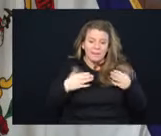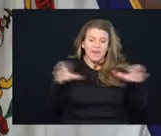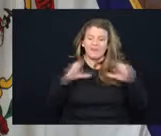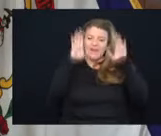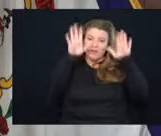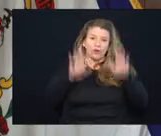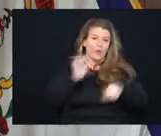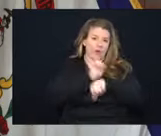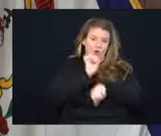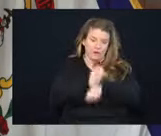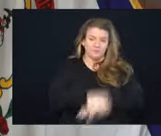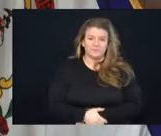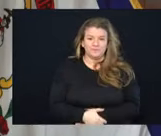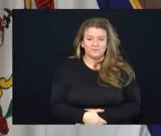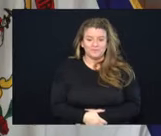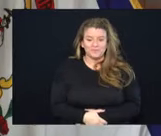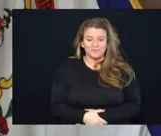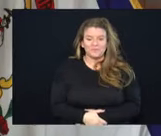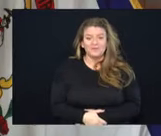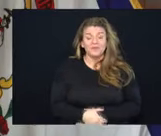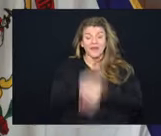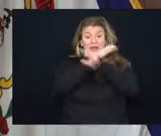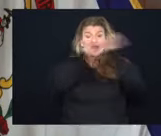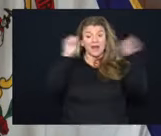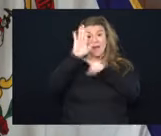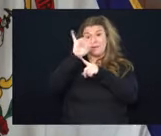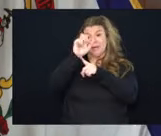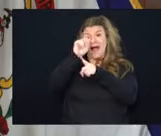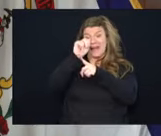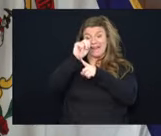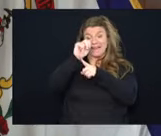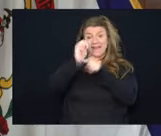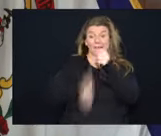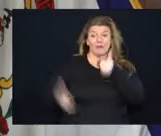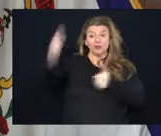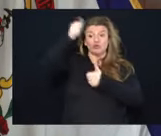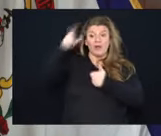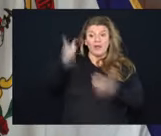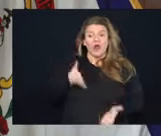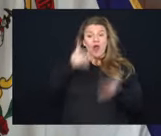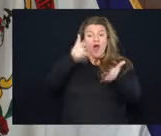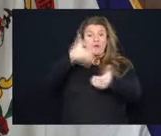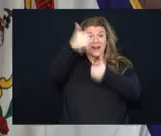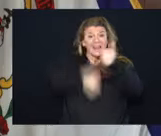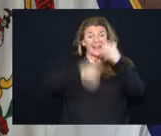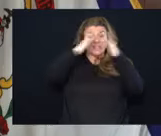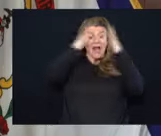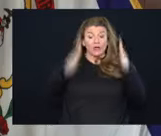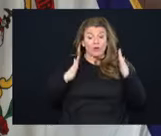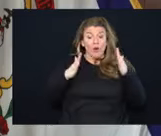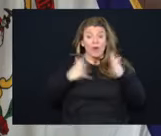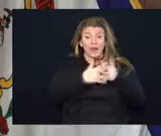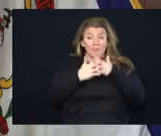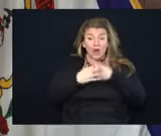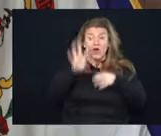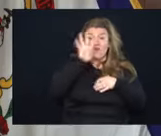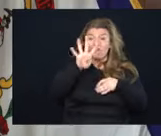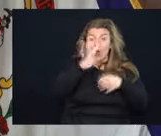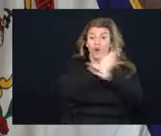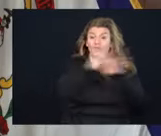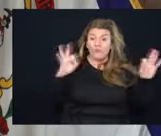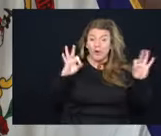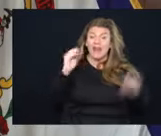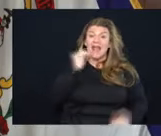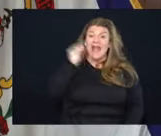great, great work. The Biden administration is offering the every household in America for free, you know,